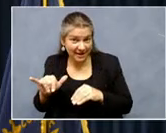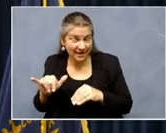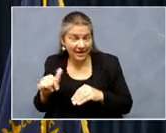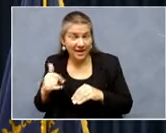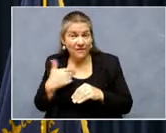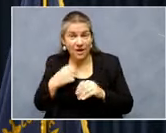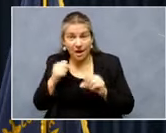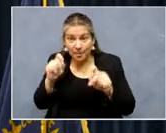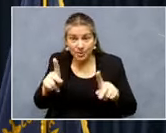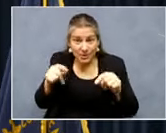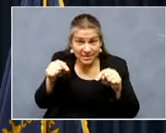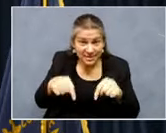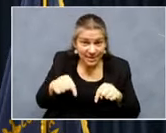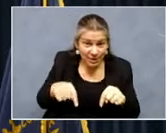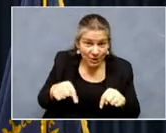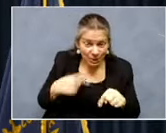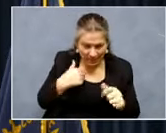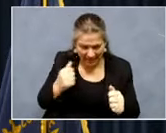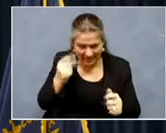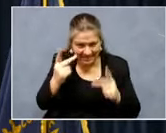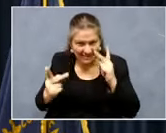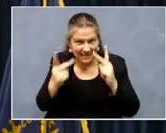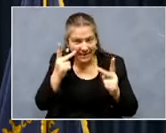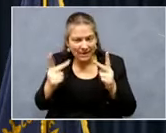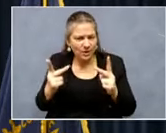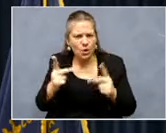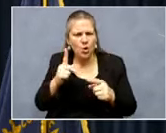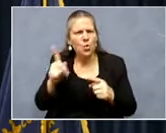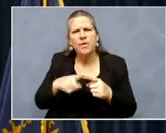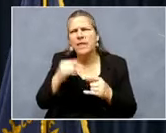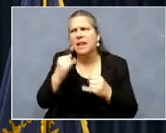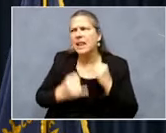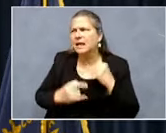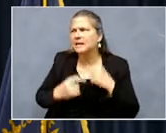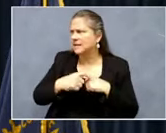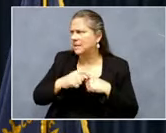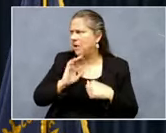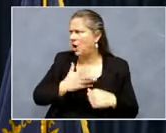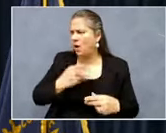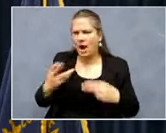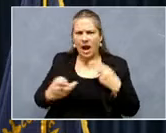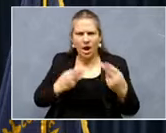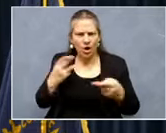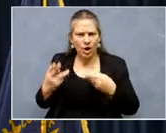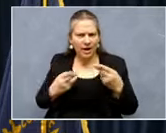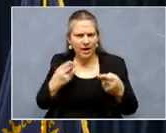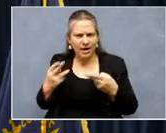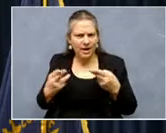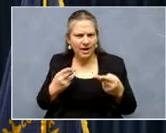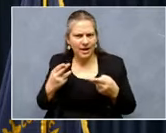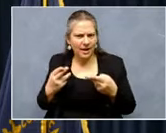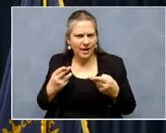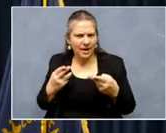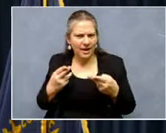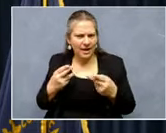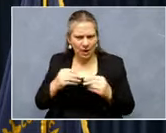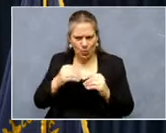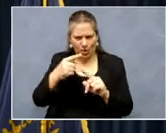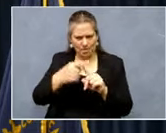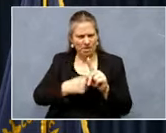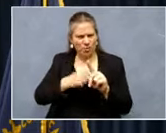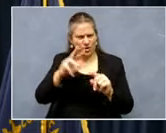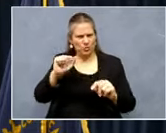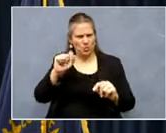And, and we're really starting to see that, uh, when was the last time our, uh, our hiring, um, in a month was 1.2%